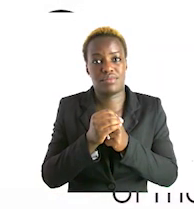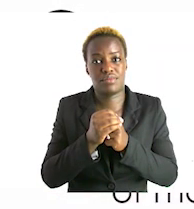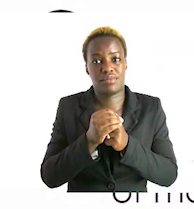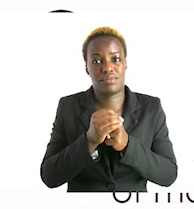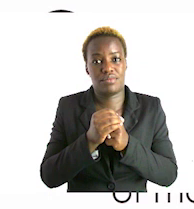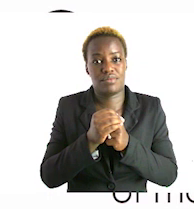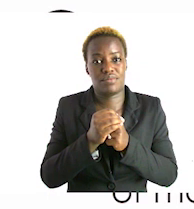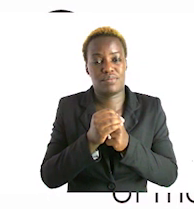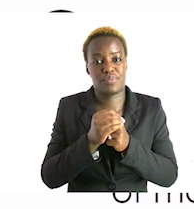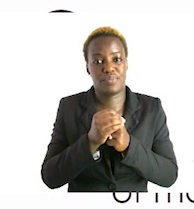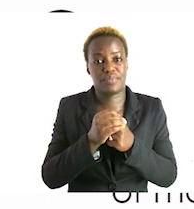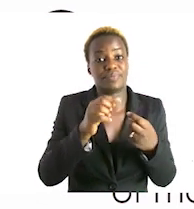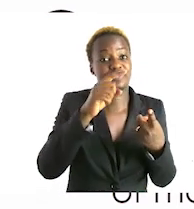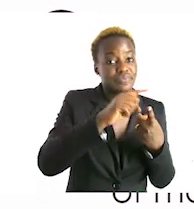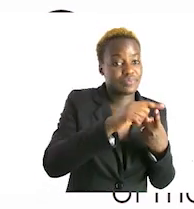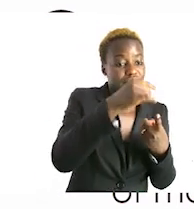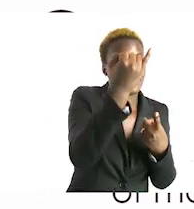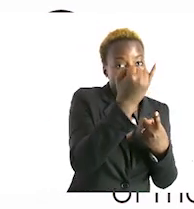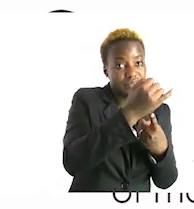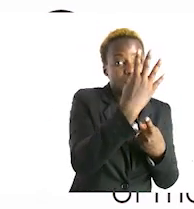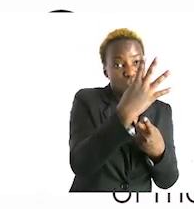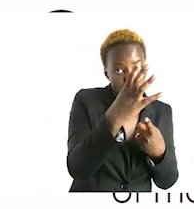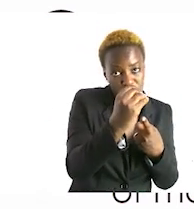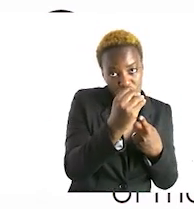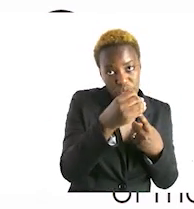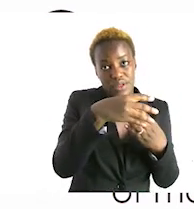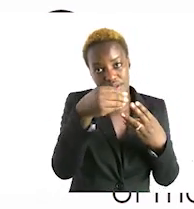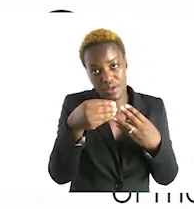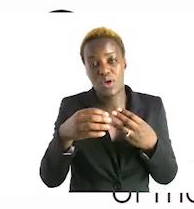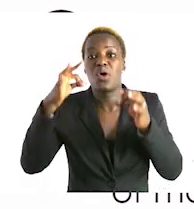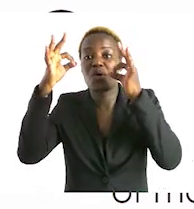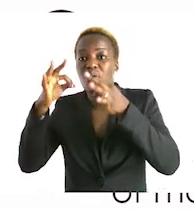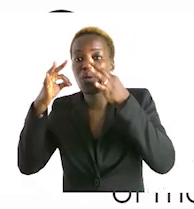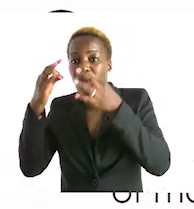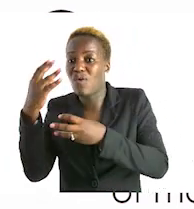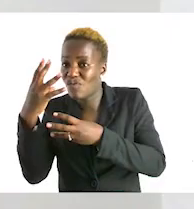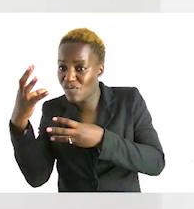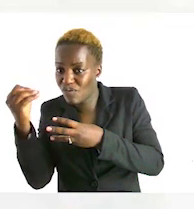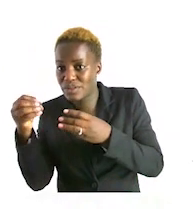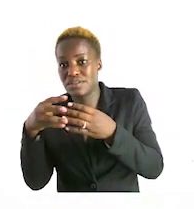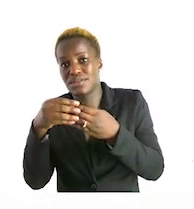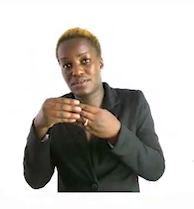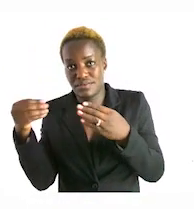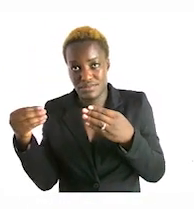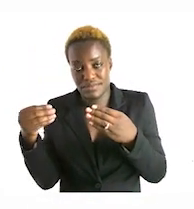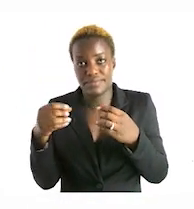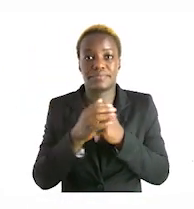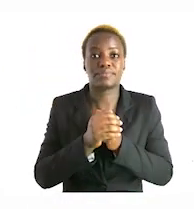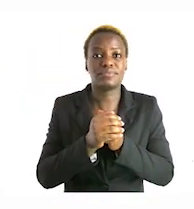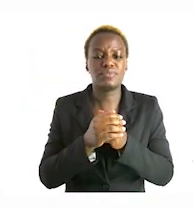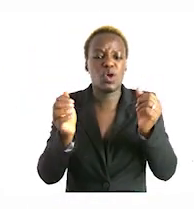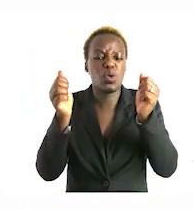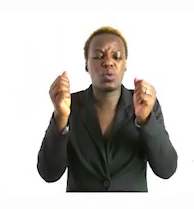how much money did she spend so which means we have to find the total for both the art and the choir